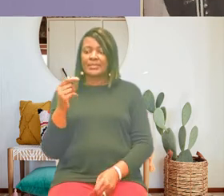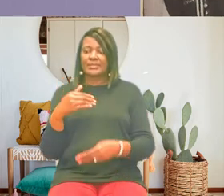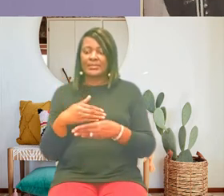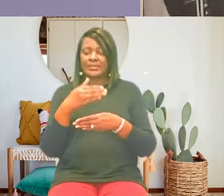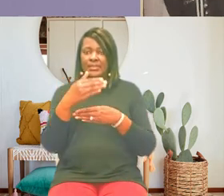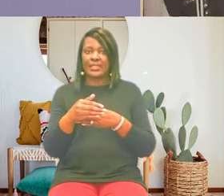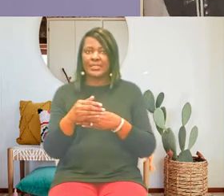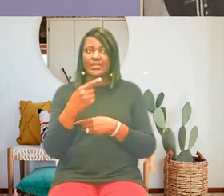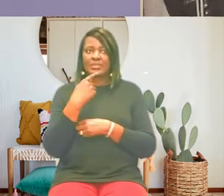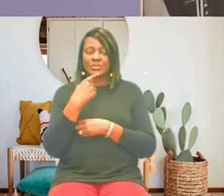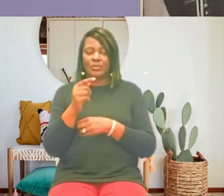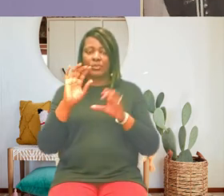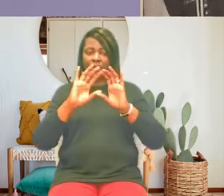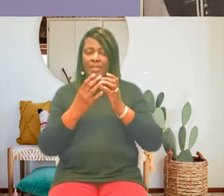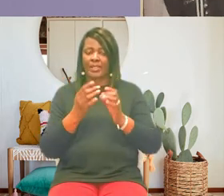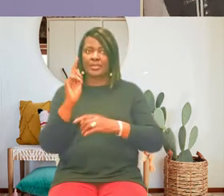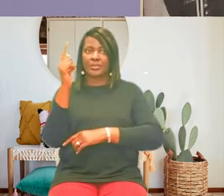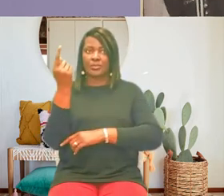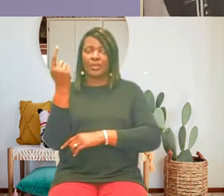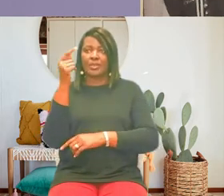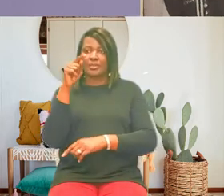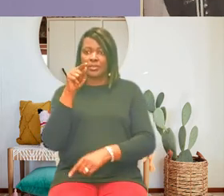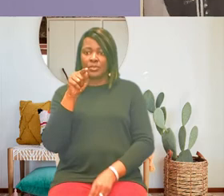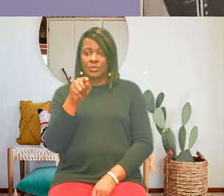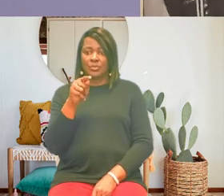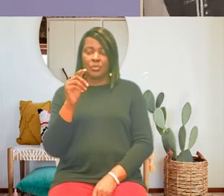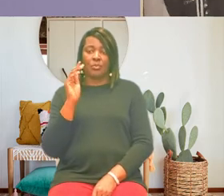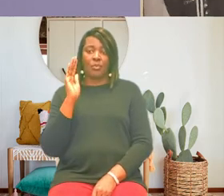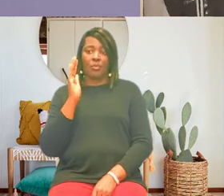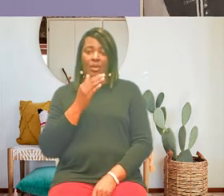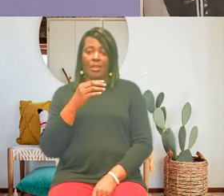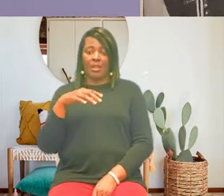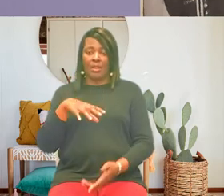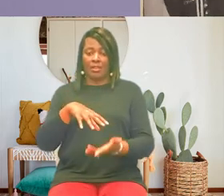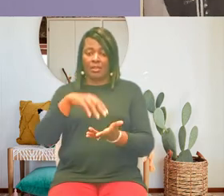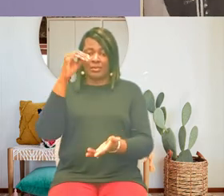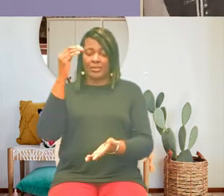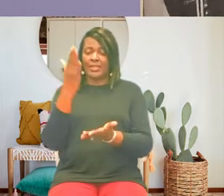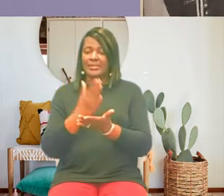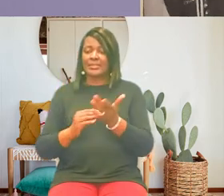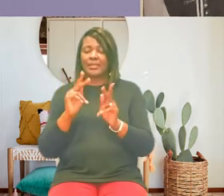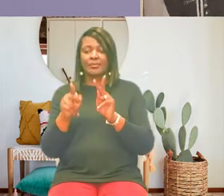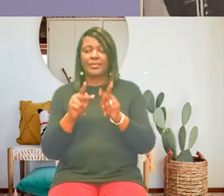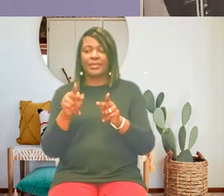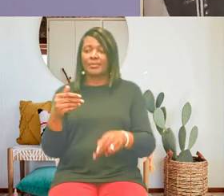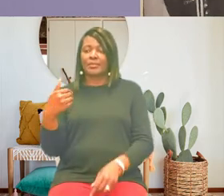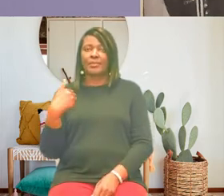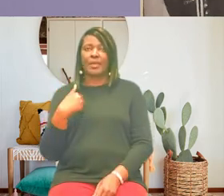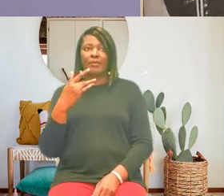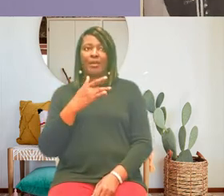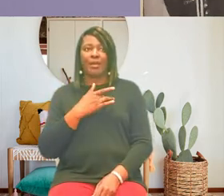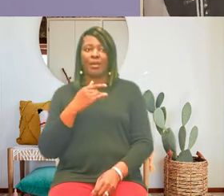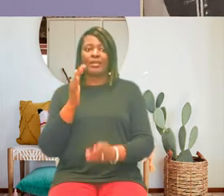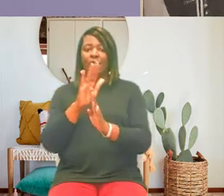a little one thing you're going to learn is that some folks have their hearts wide open and others